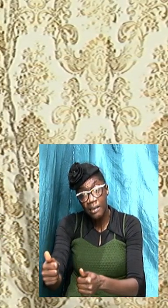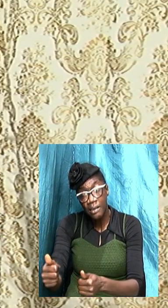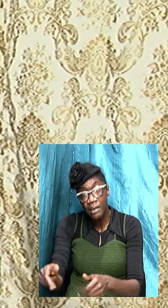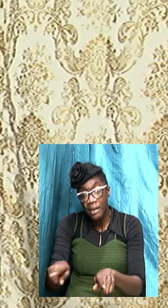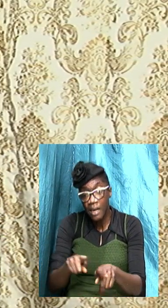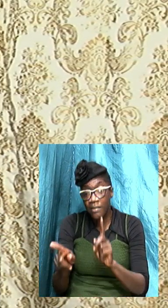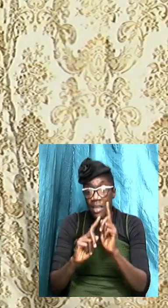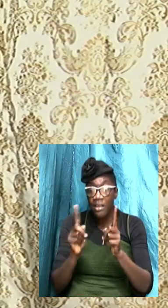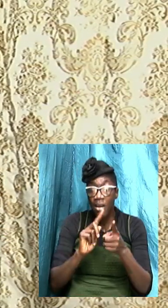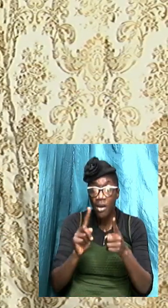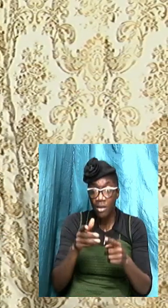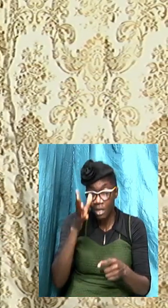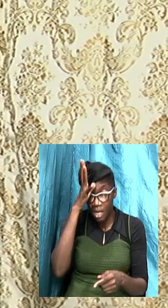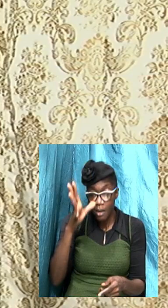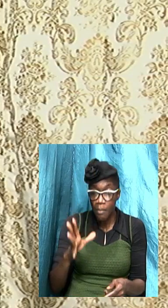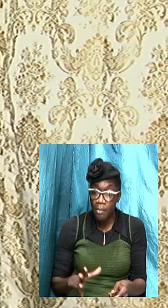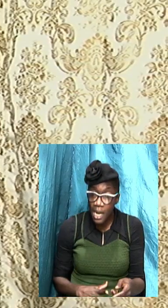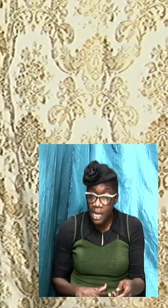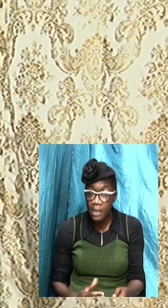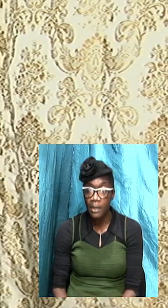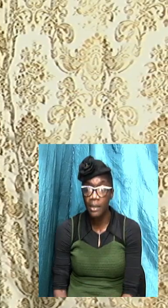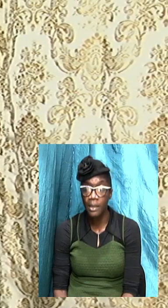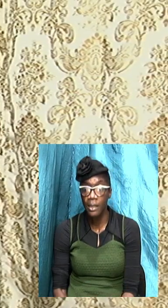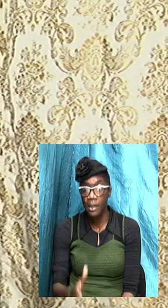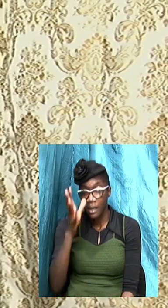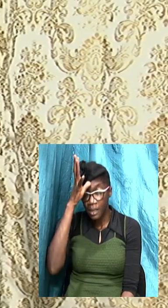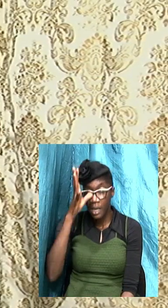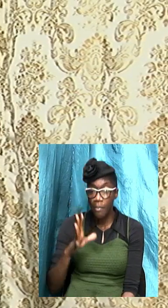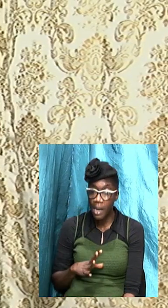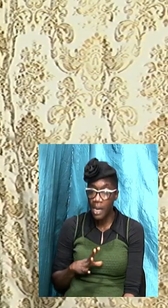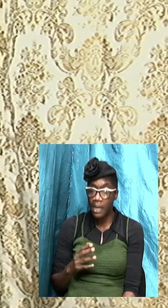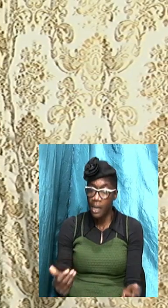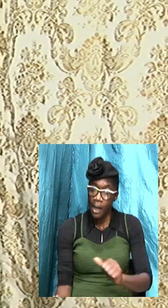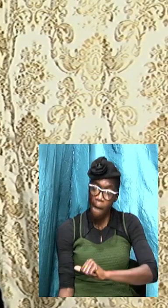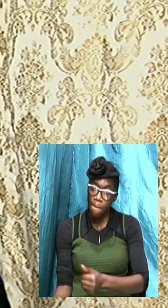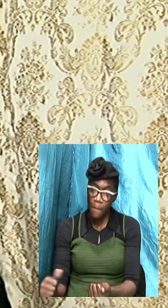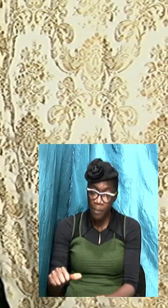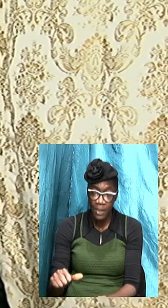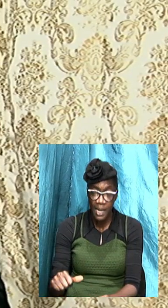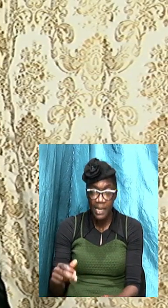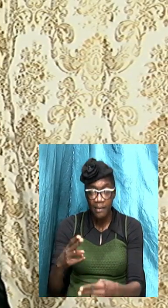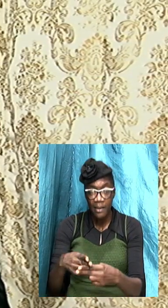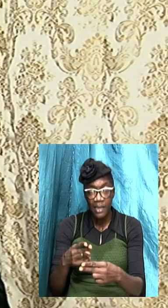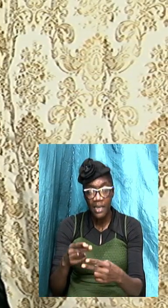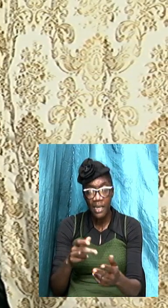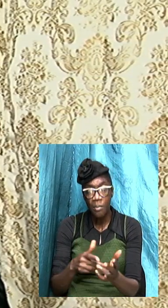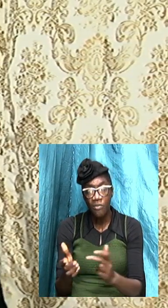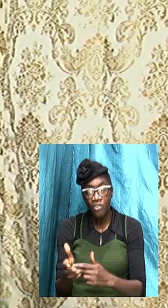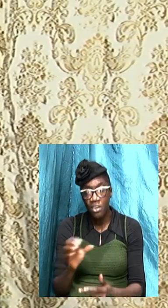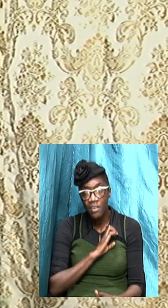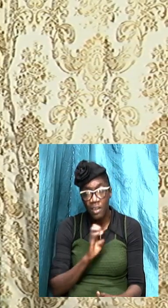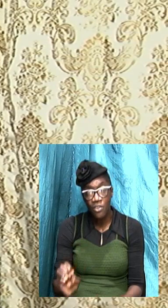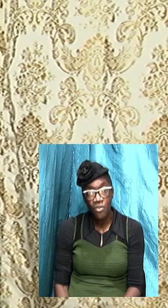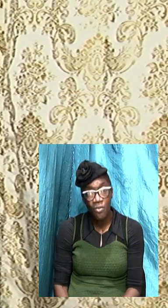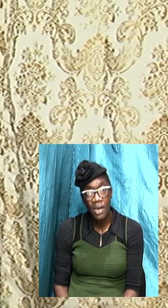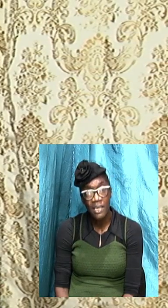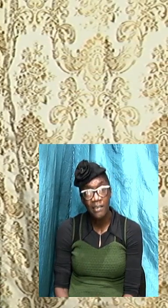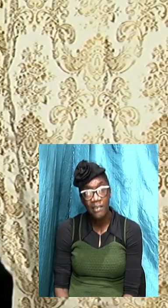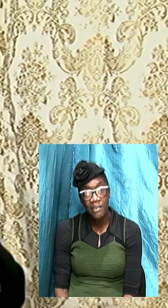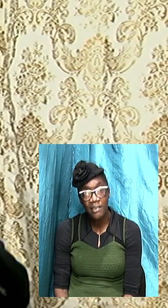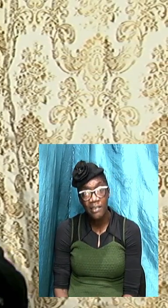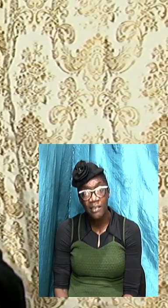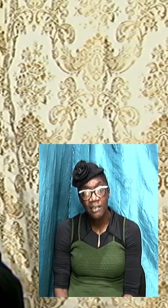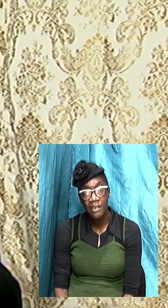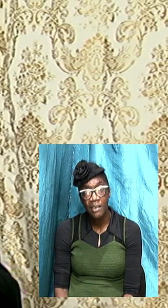talk to the man the man got baptized in the name of Jesus Christ Jesus said it